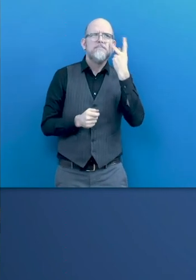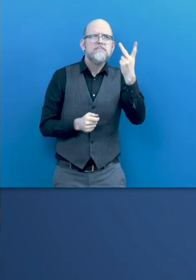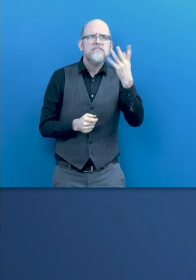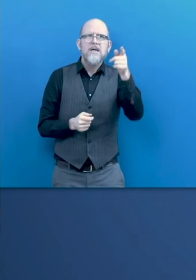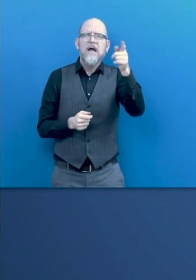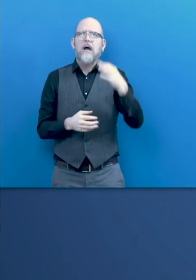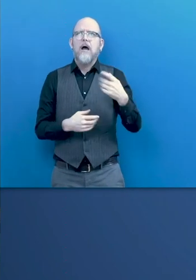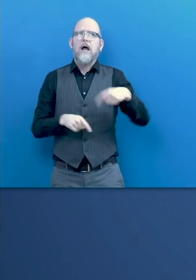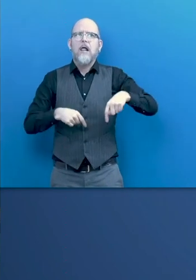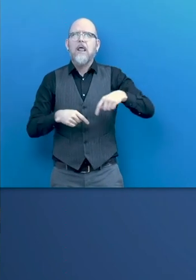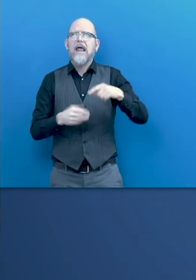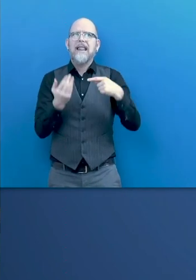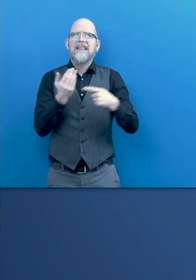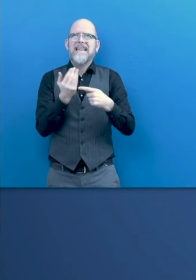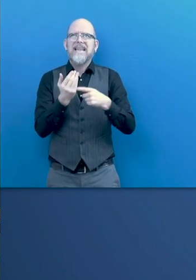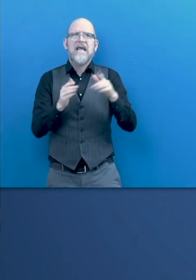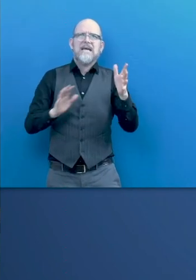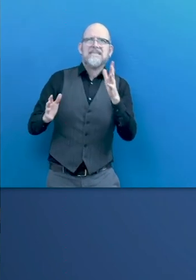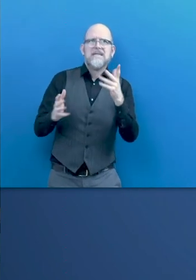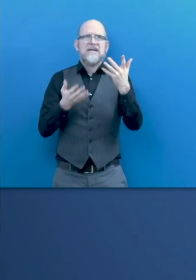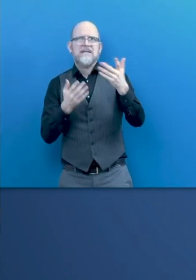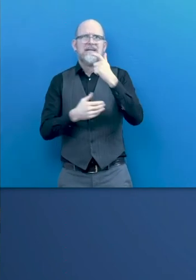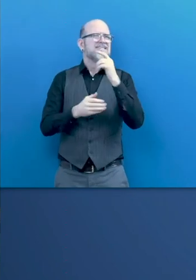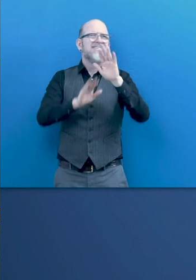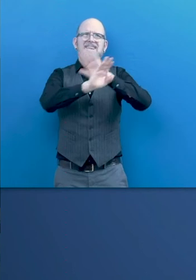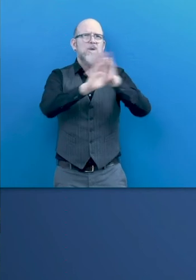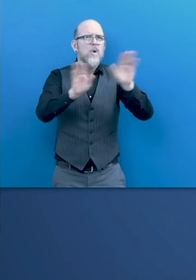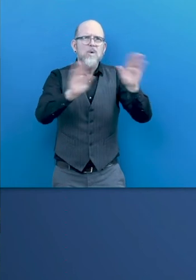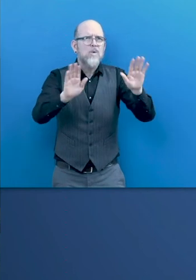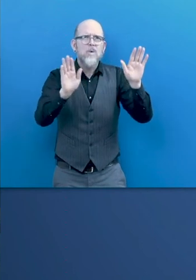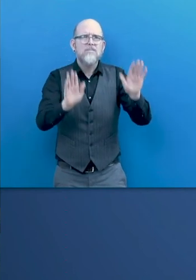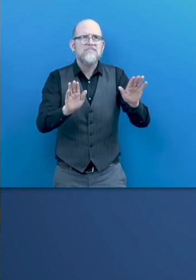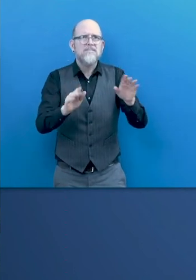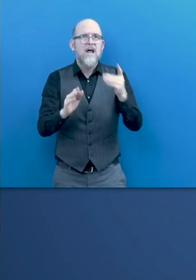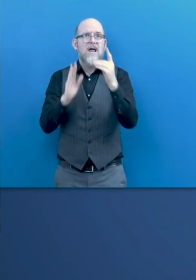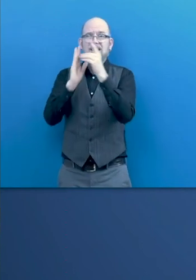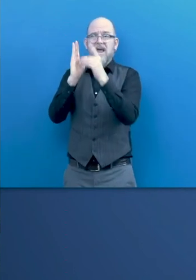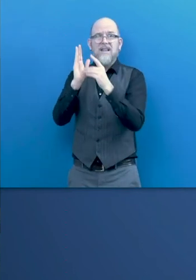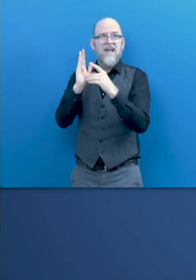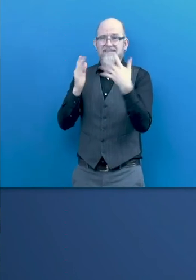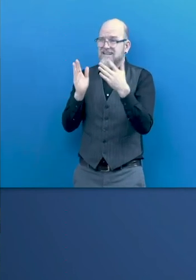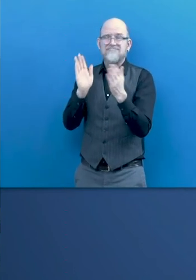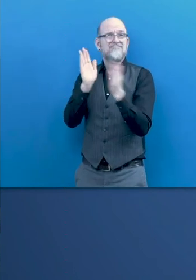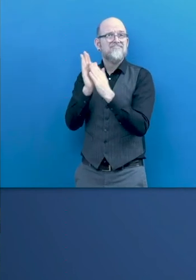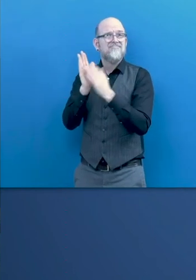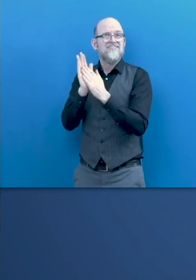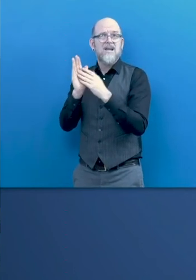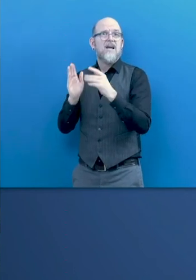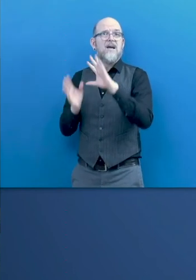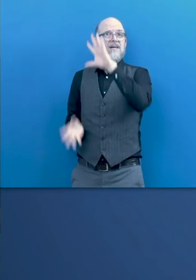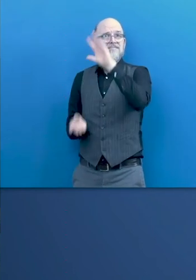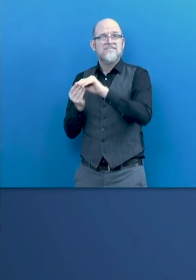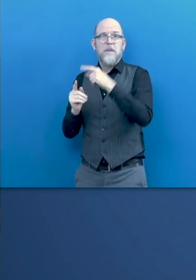but I think, you know, we can see there's enough data to show that the benefits of this technological revolution can